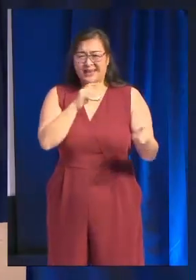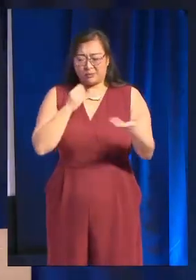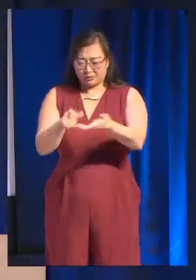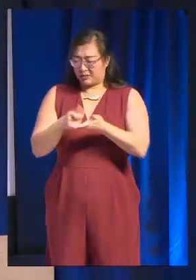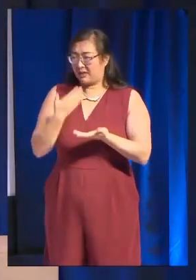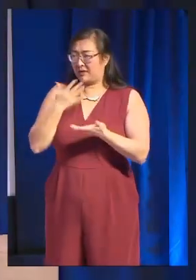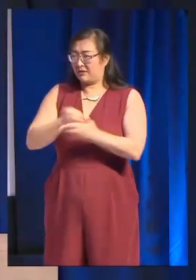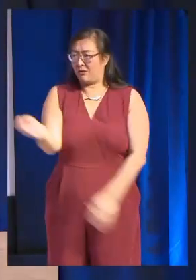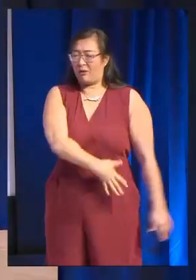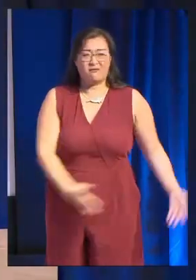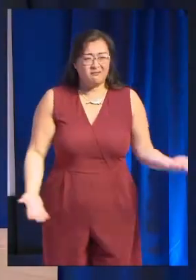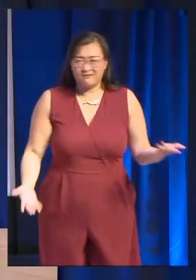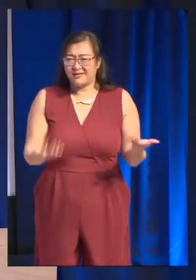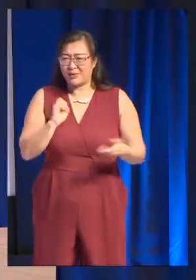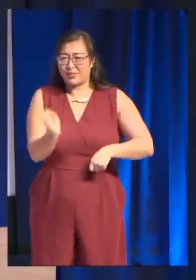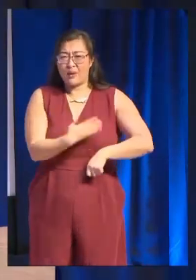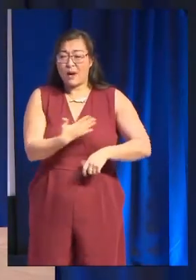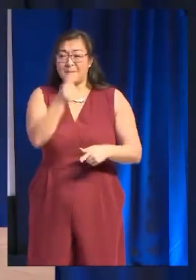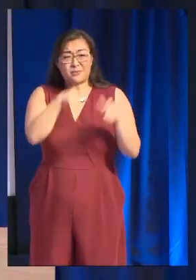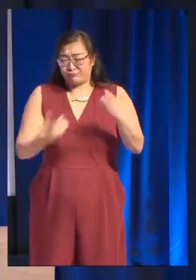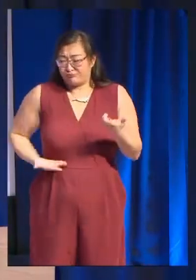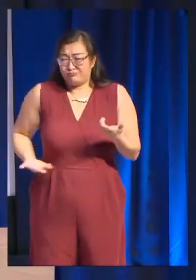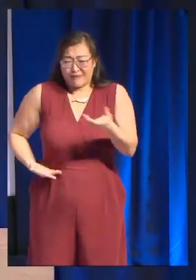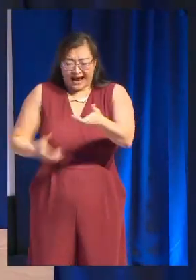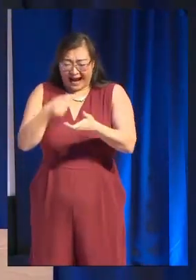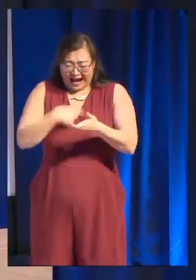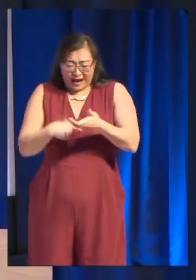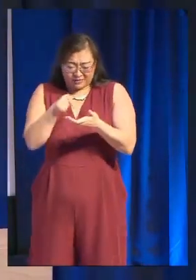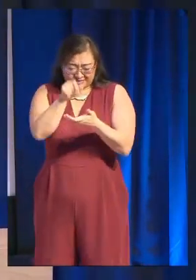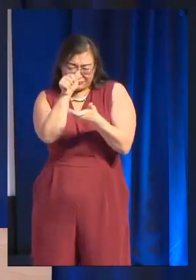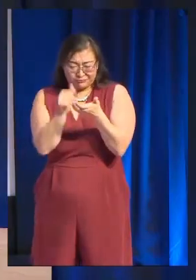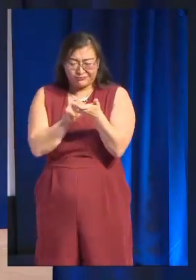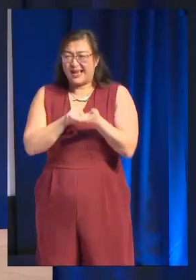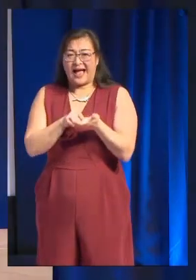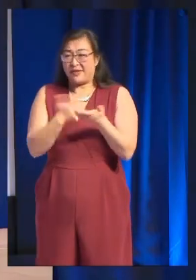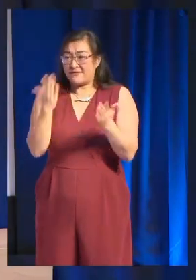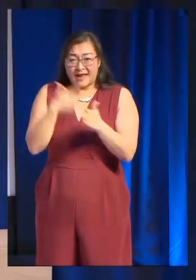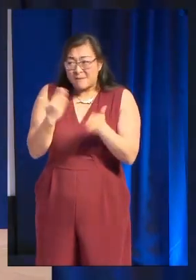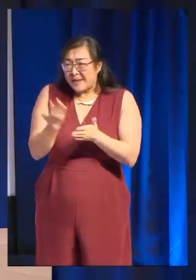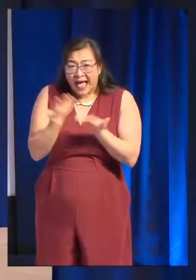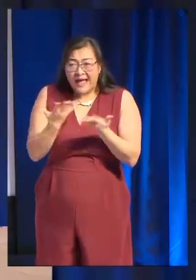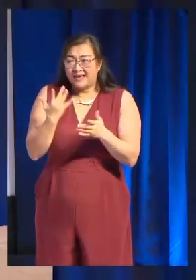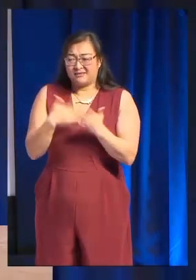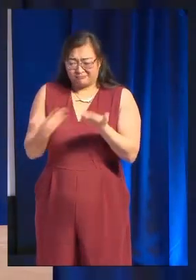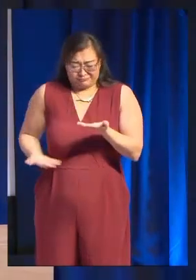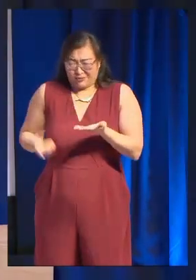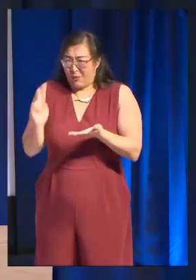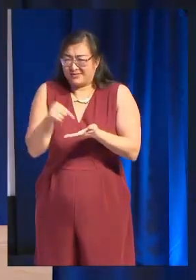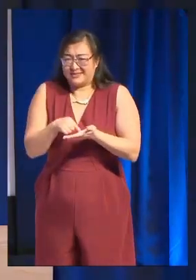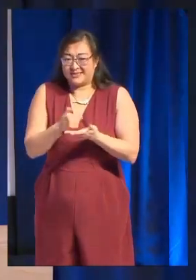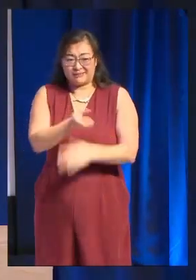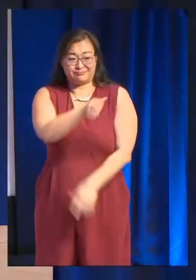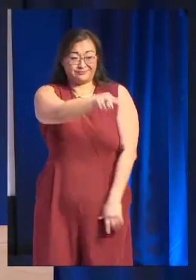landfill that people won't care about a character from a game that they haven't played and don't know anything about. And they end up on people's desks.